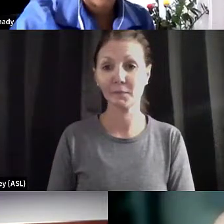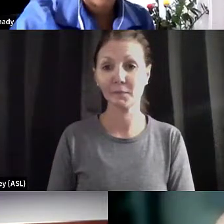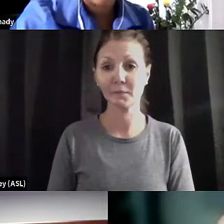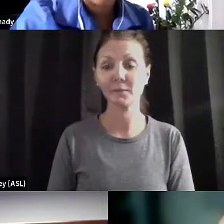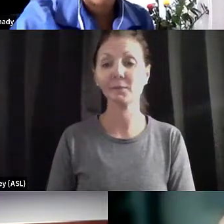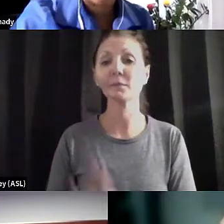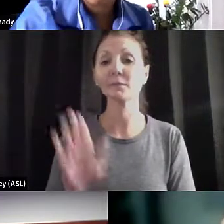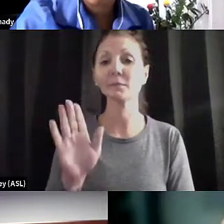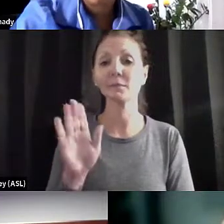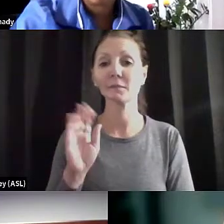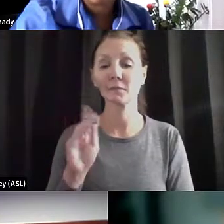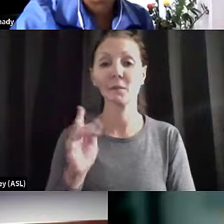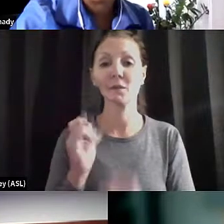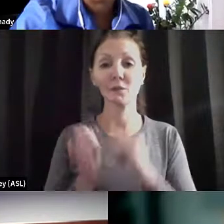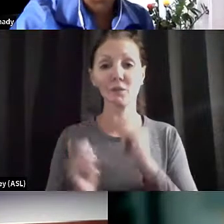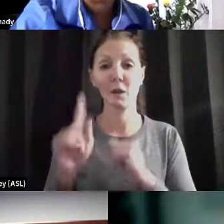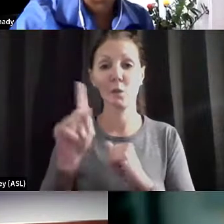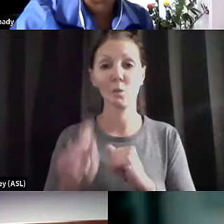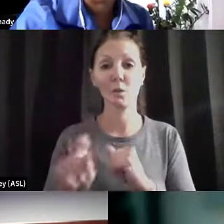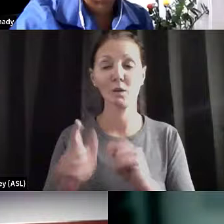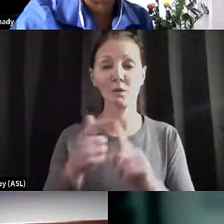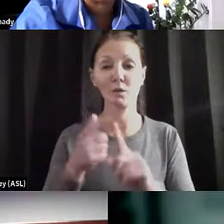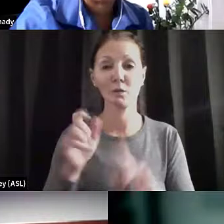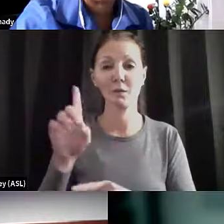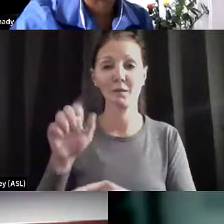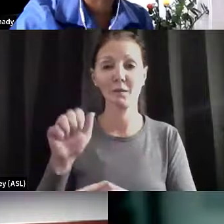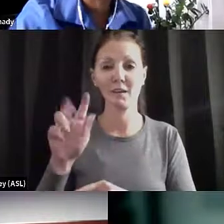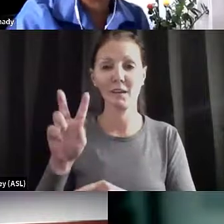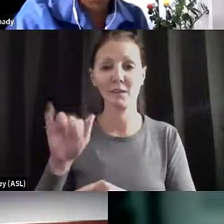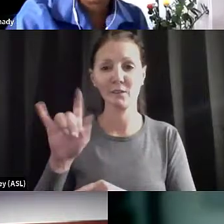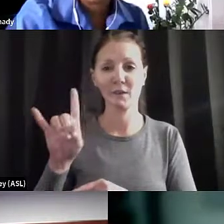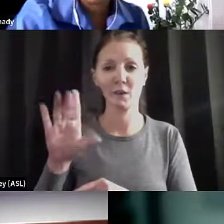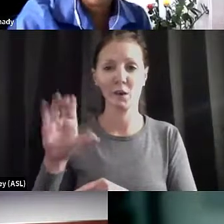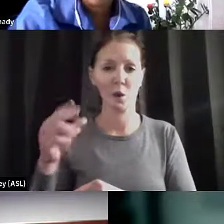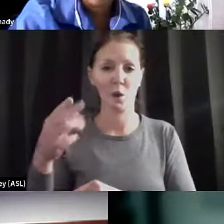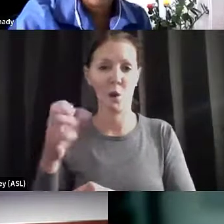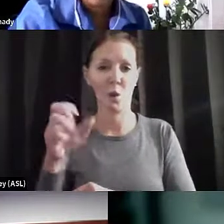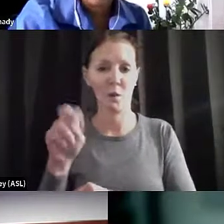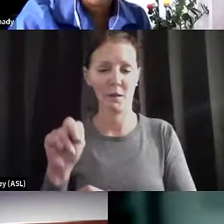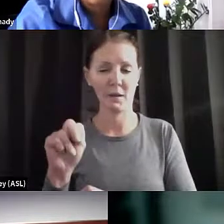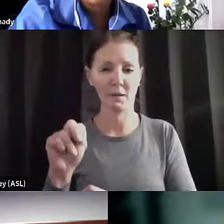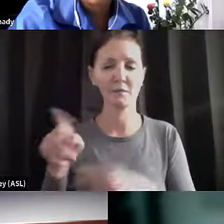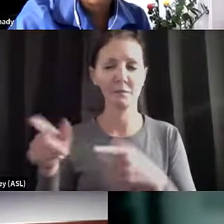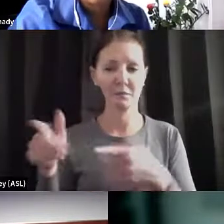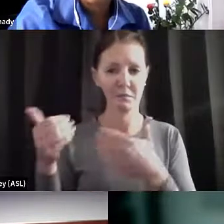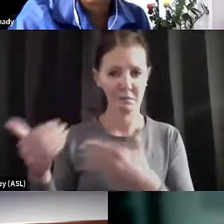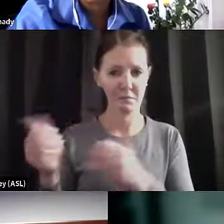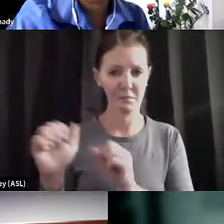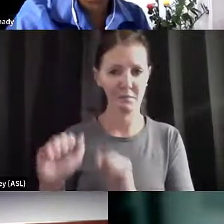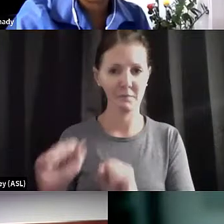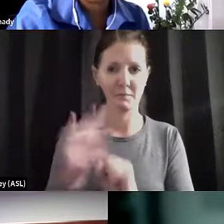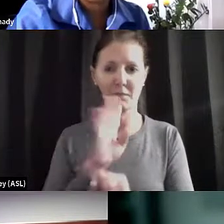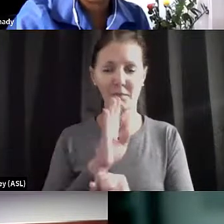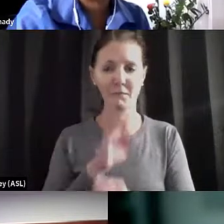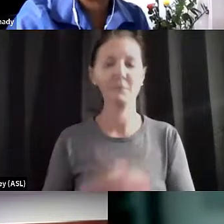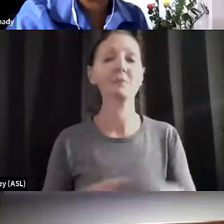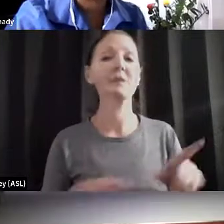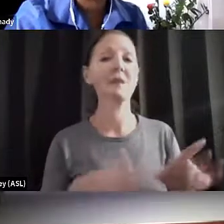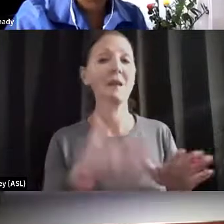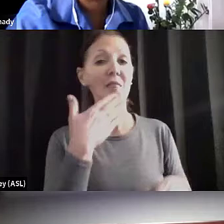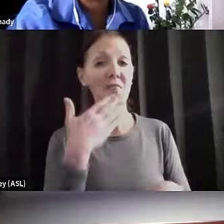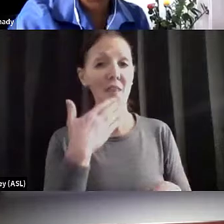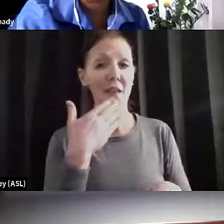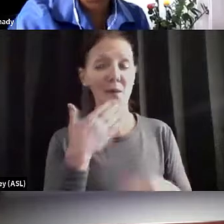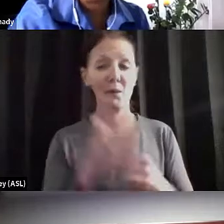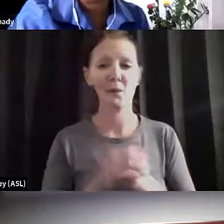And the final question will be from David Cohen. David, you can unmute yourself. Great. Thank you very much.